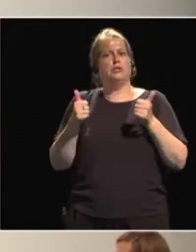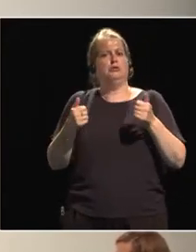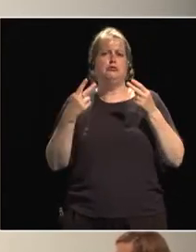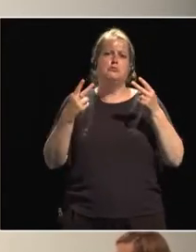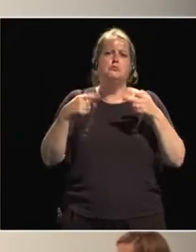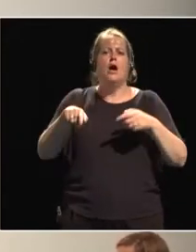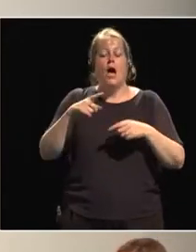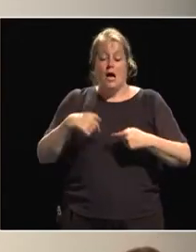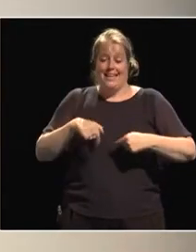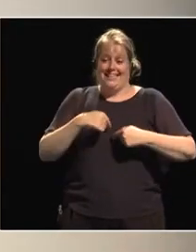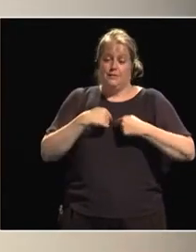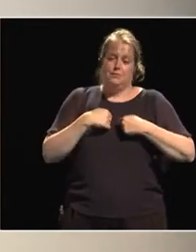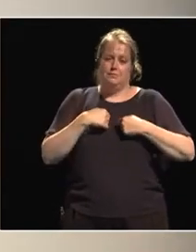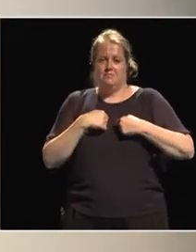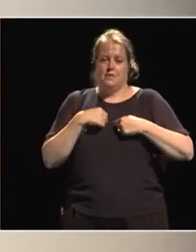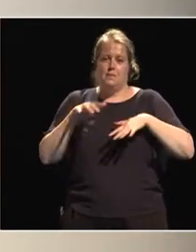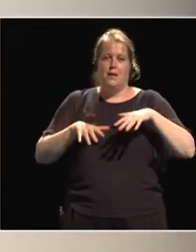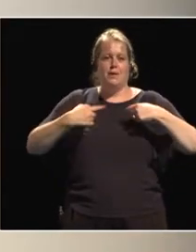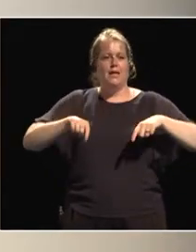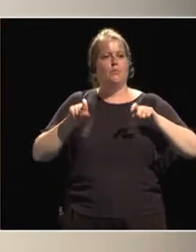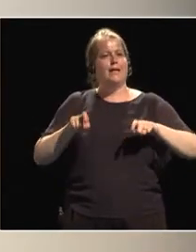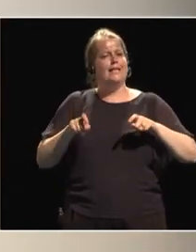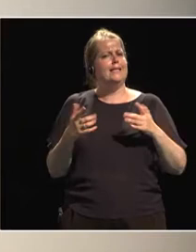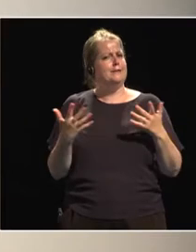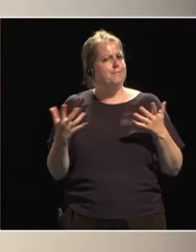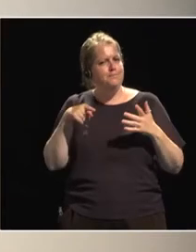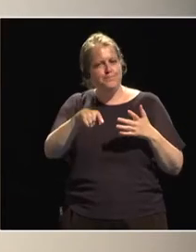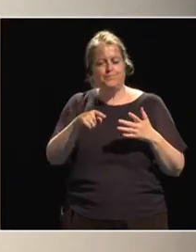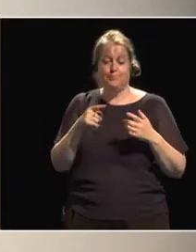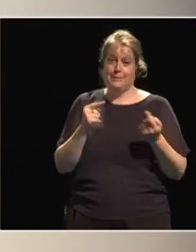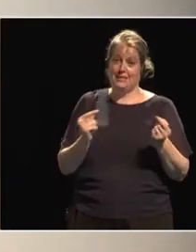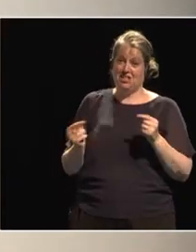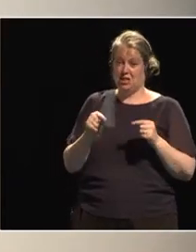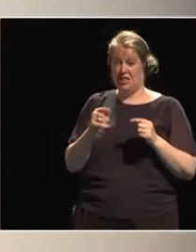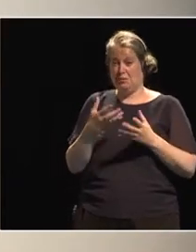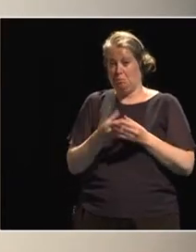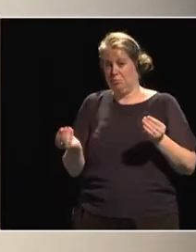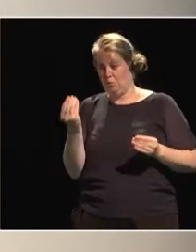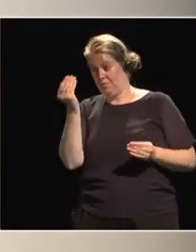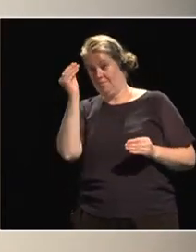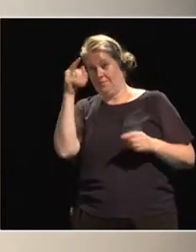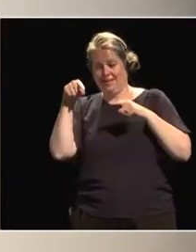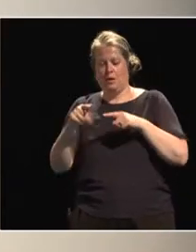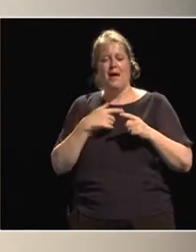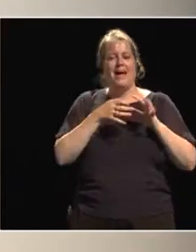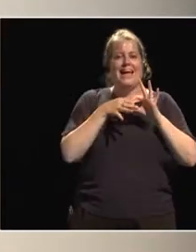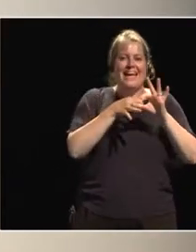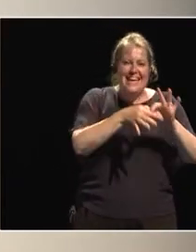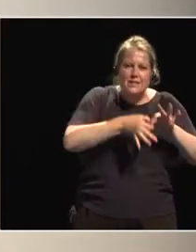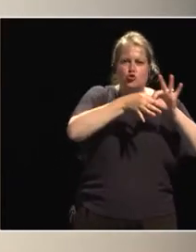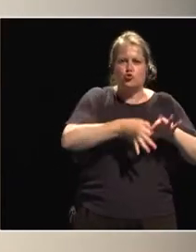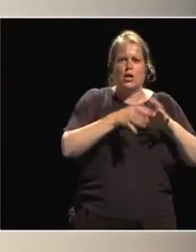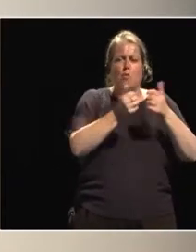here, perhaps the element missing from this discussion is an industry, somebody, a big company.